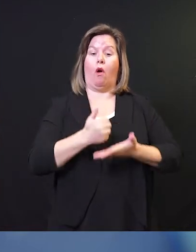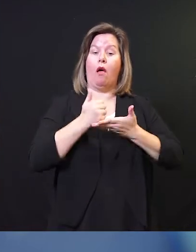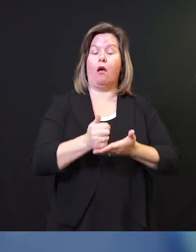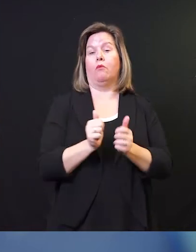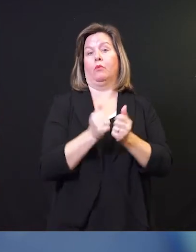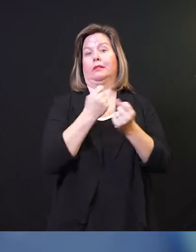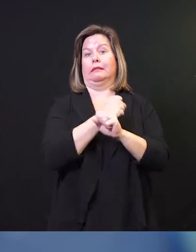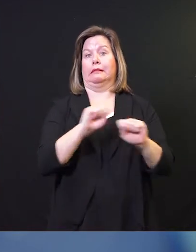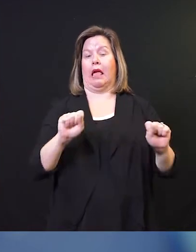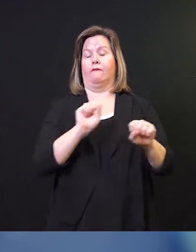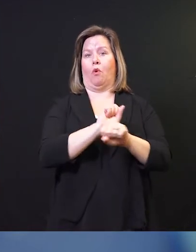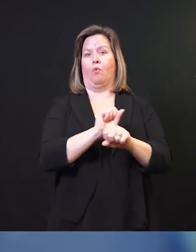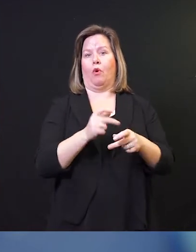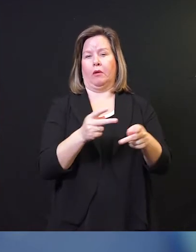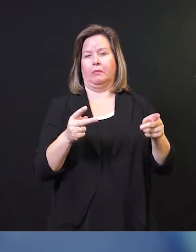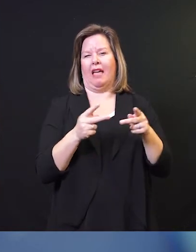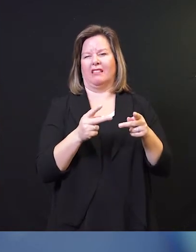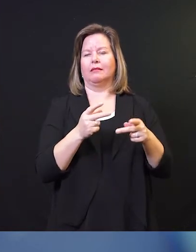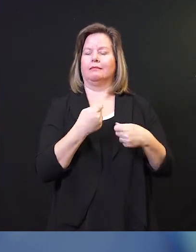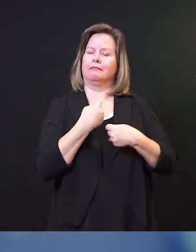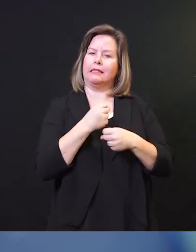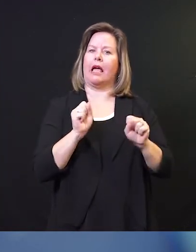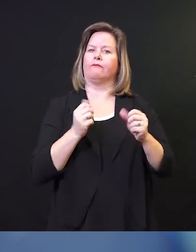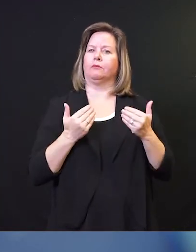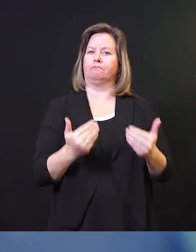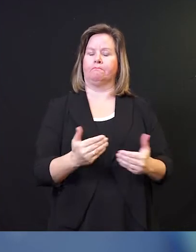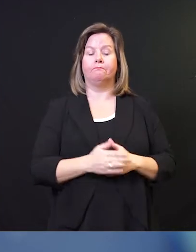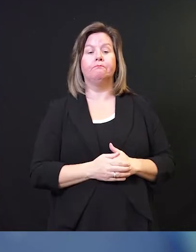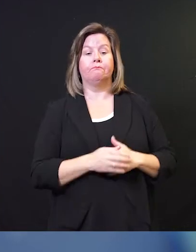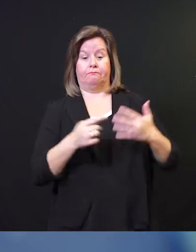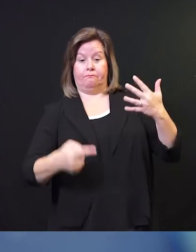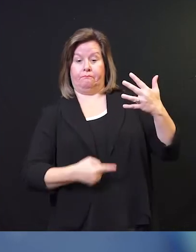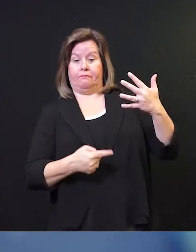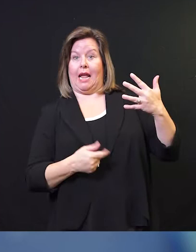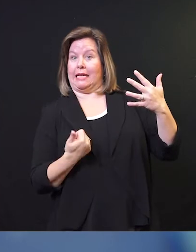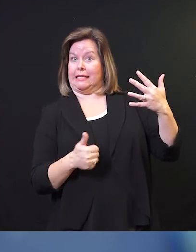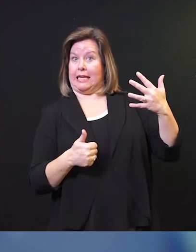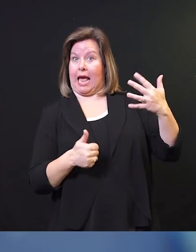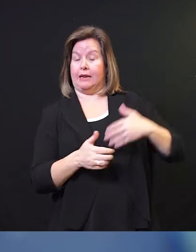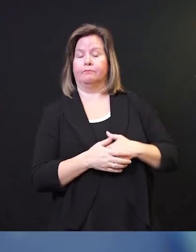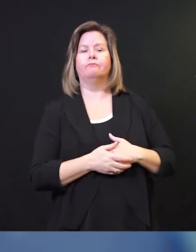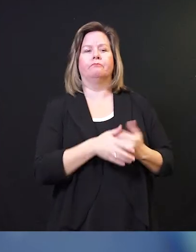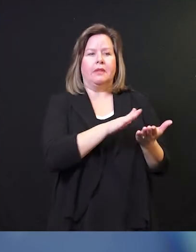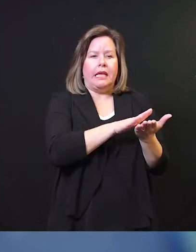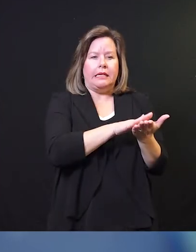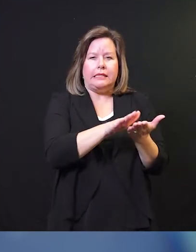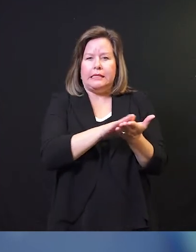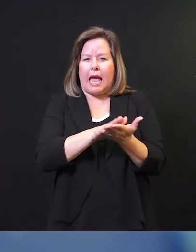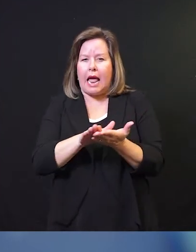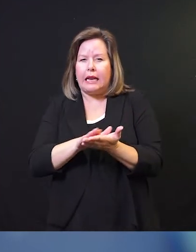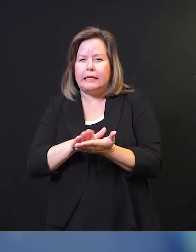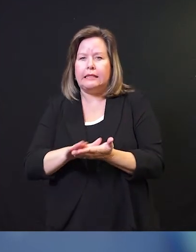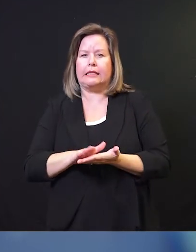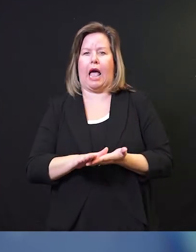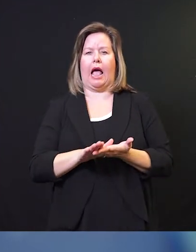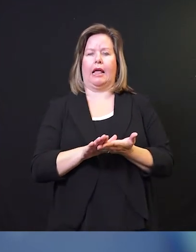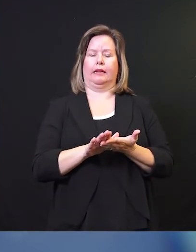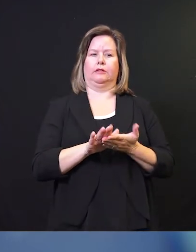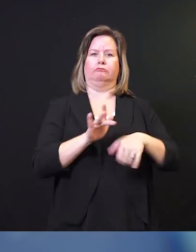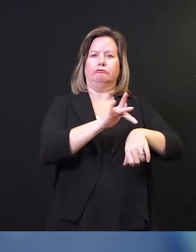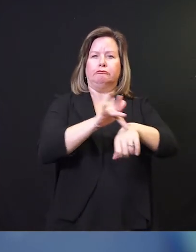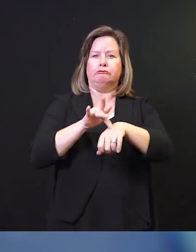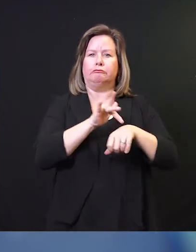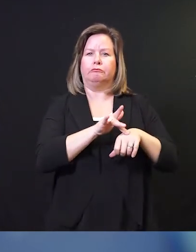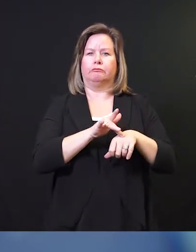and to be safer in the community going forward. Number 10, sanitizing those commonly touched